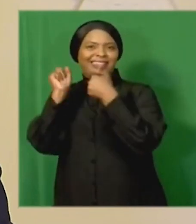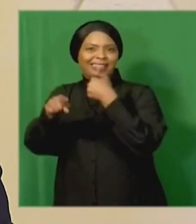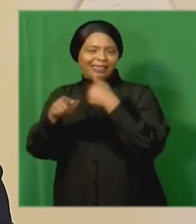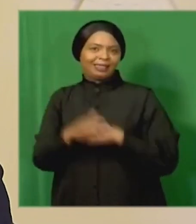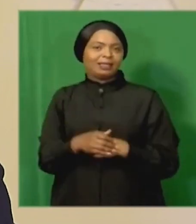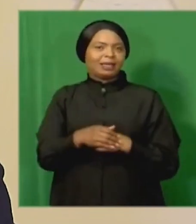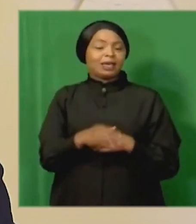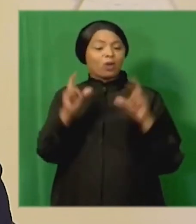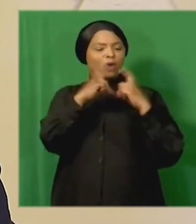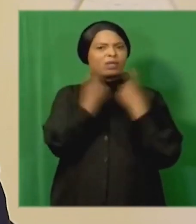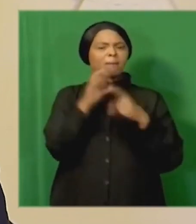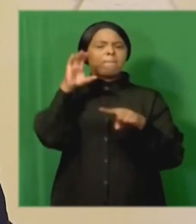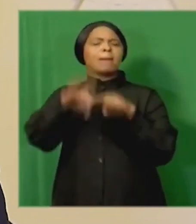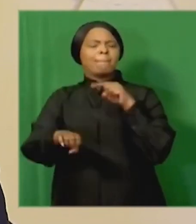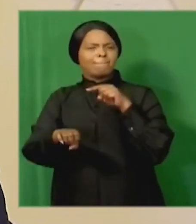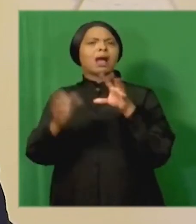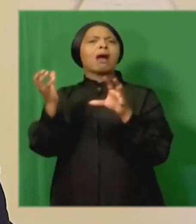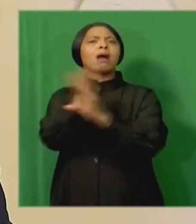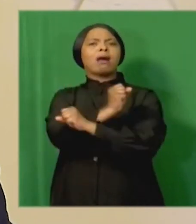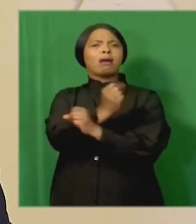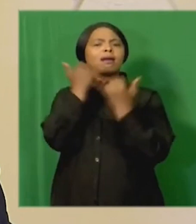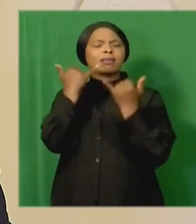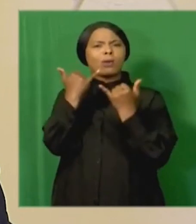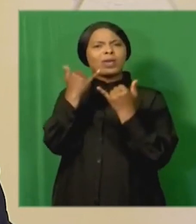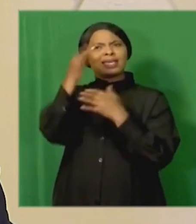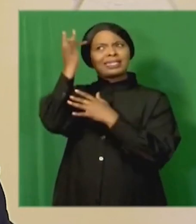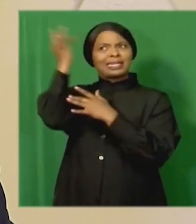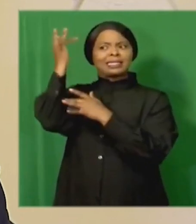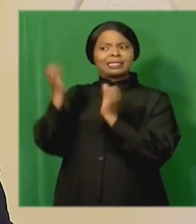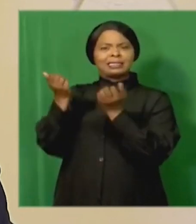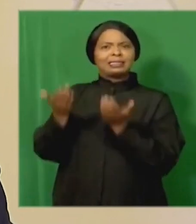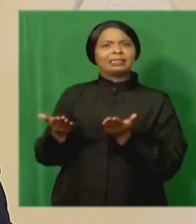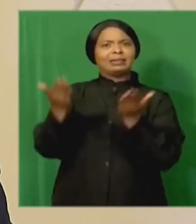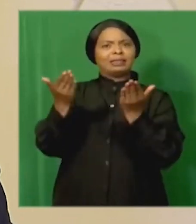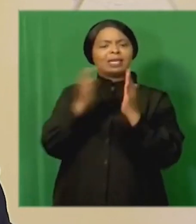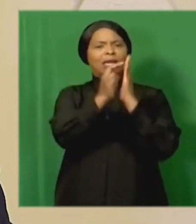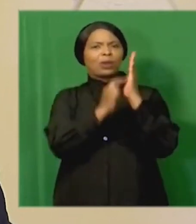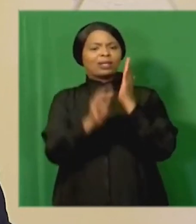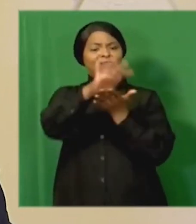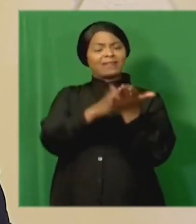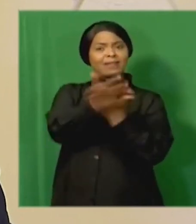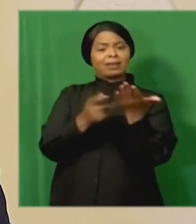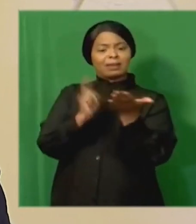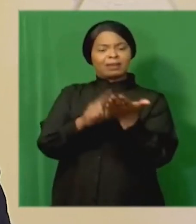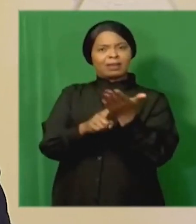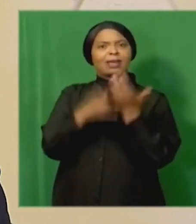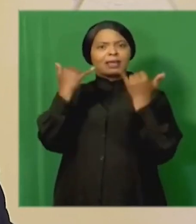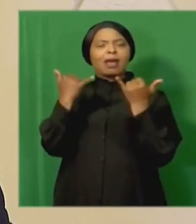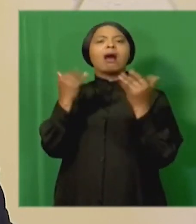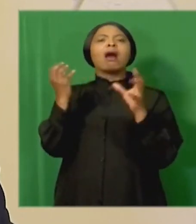commission found that weaknesses in our intelligence services regulatory framework made them